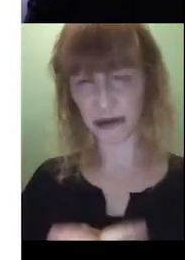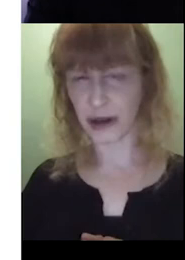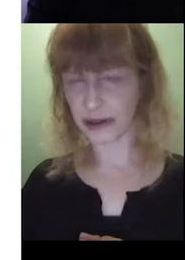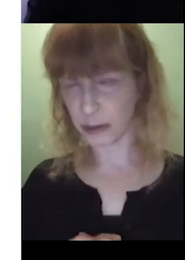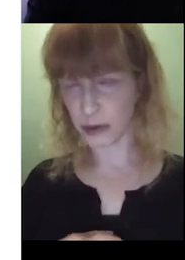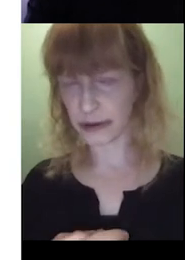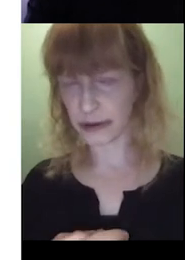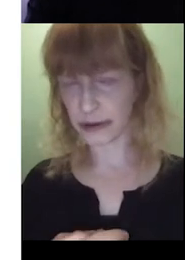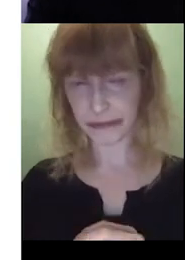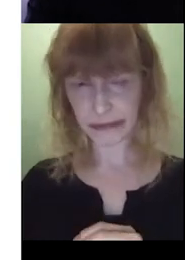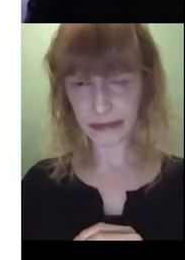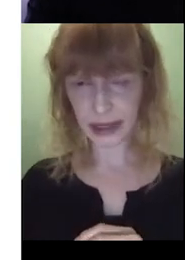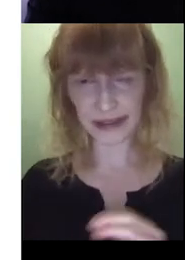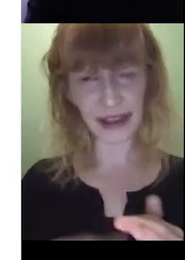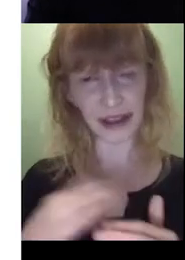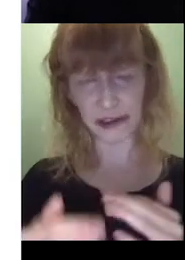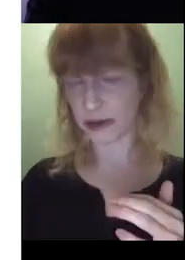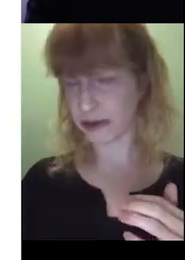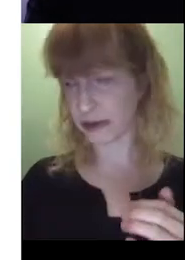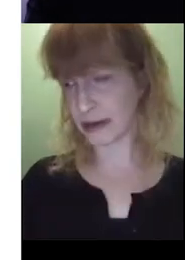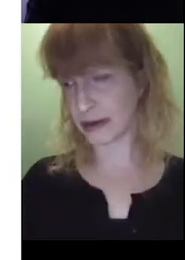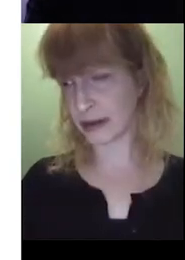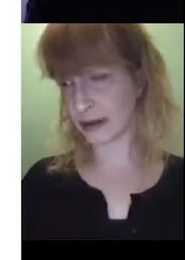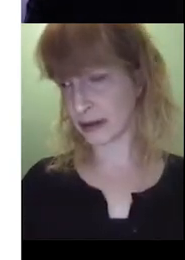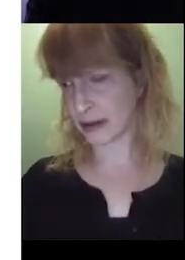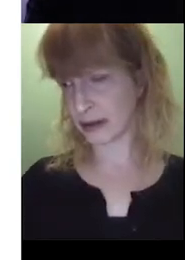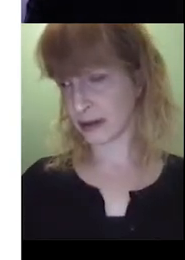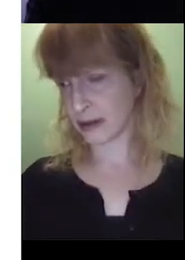stick with that throughout the book. Does that answer your question?